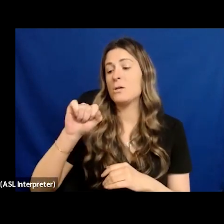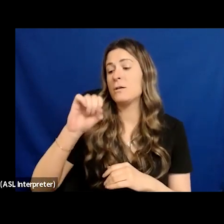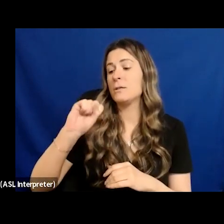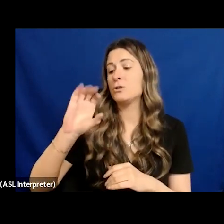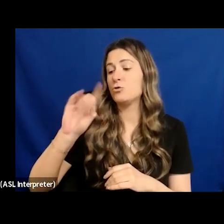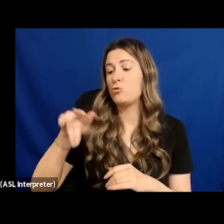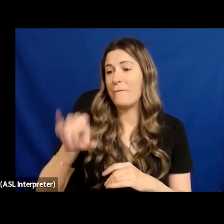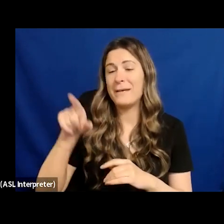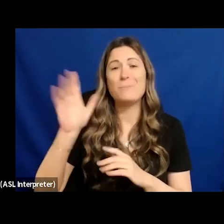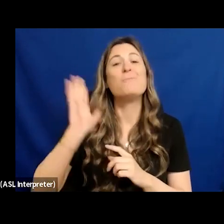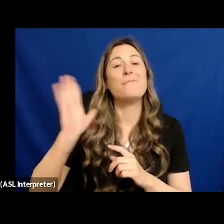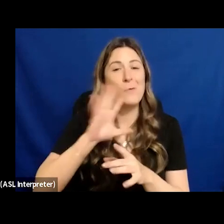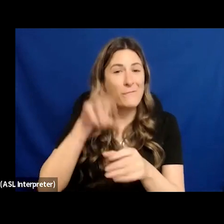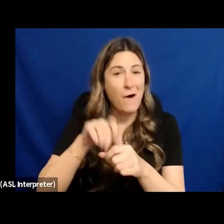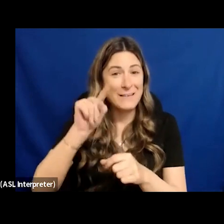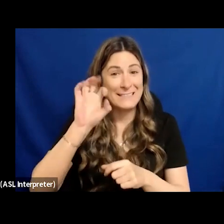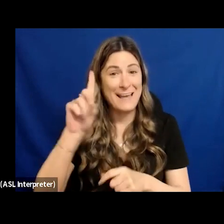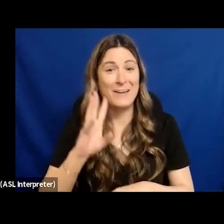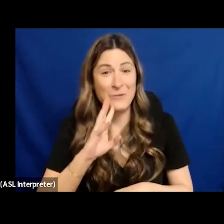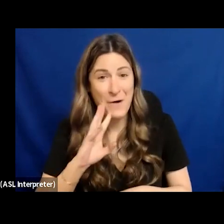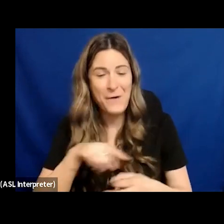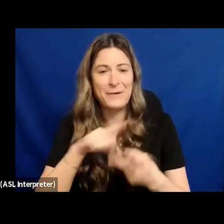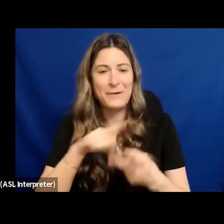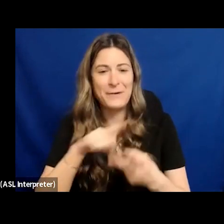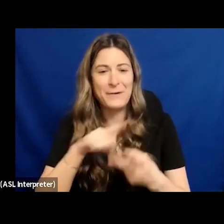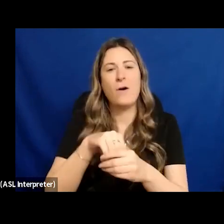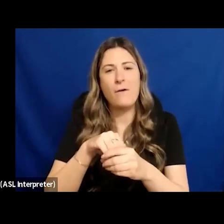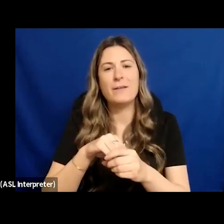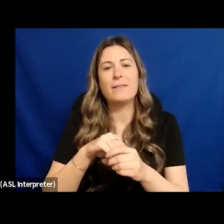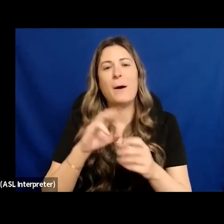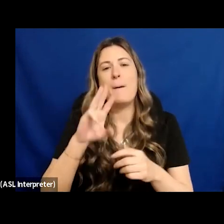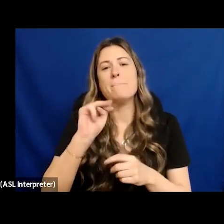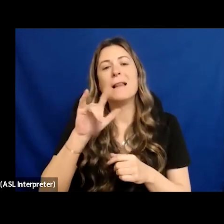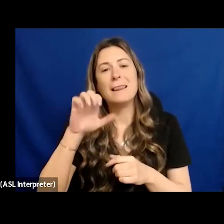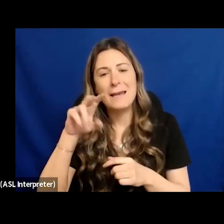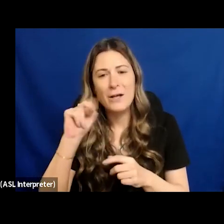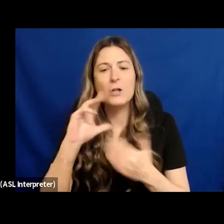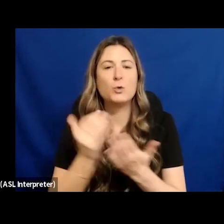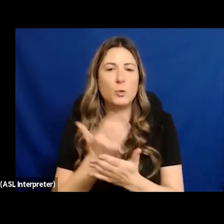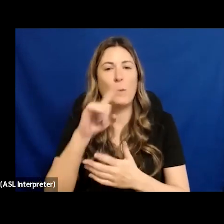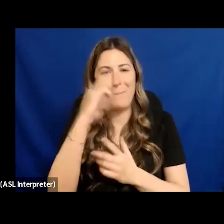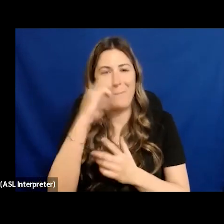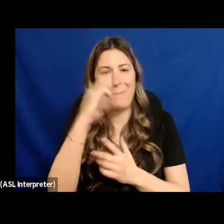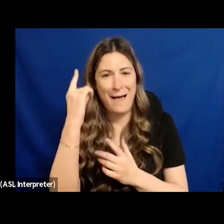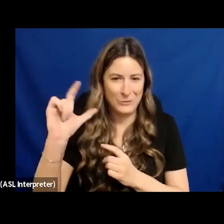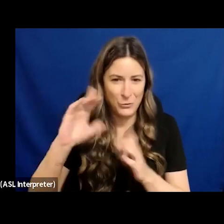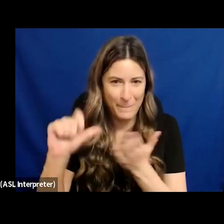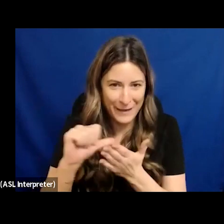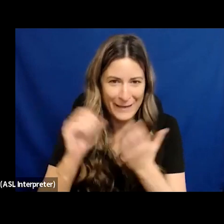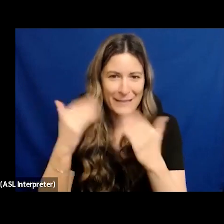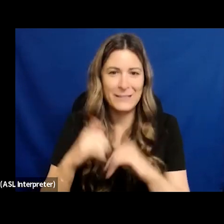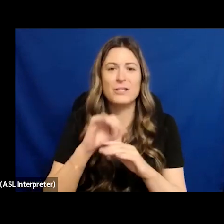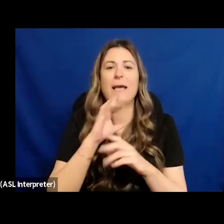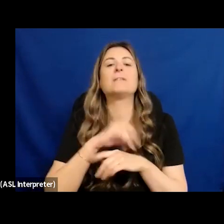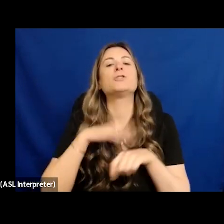of the official millennial black Instagram page, and an instant intersectional equity consultant for several businesses in the UK.